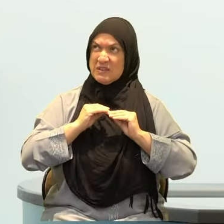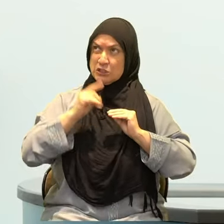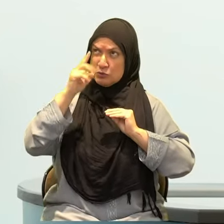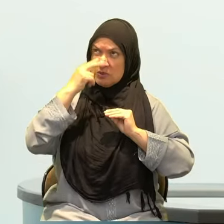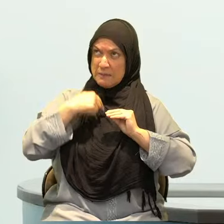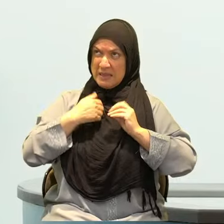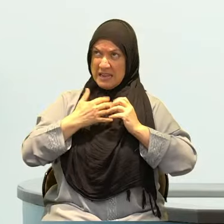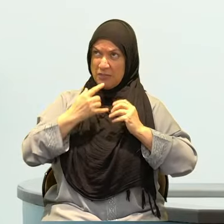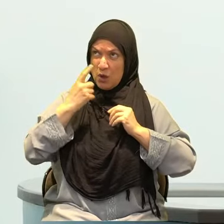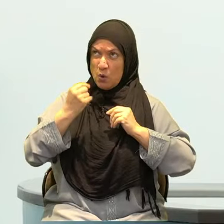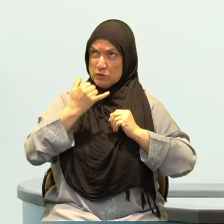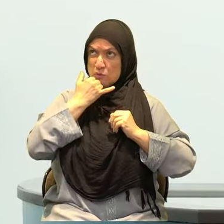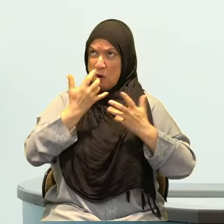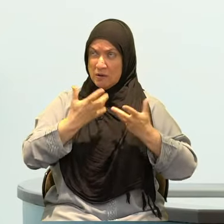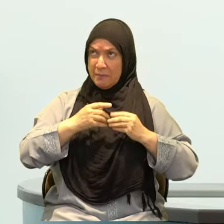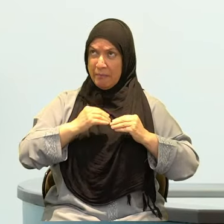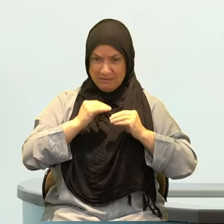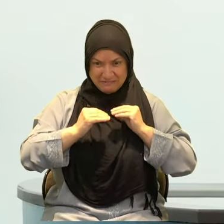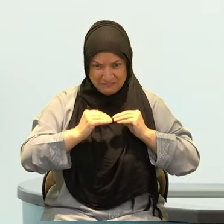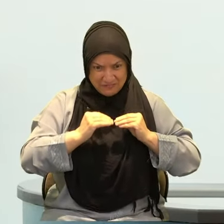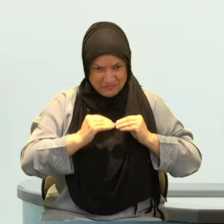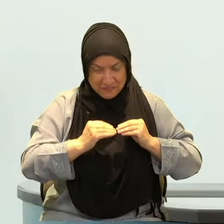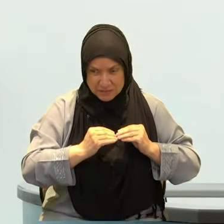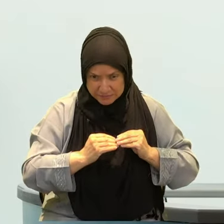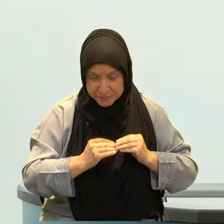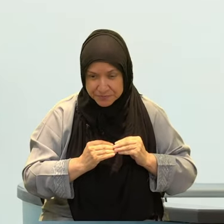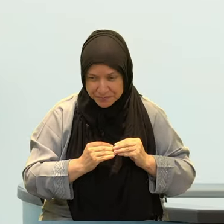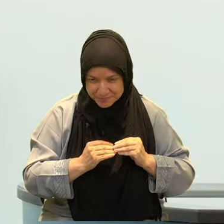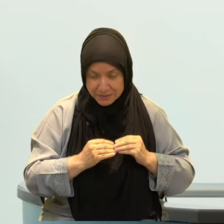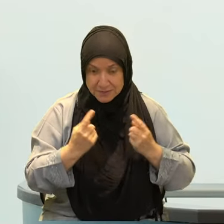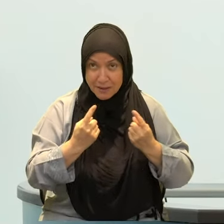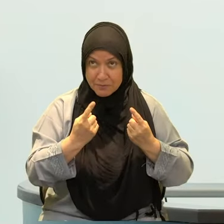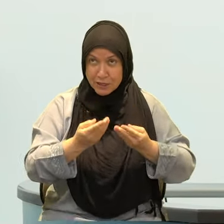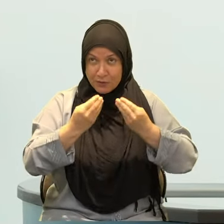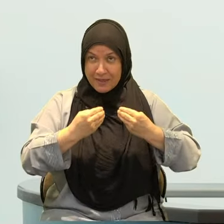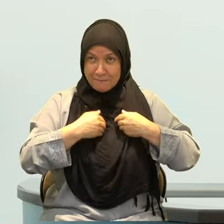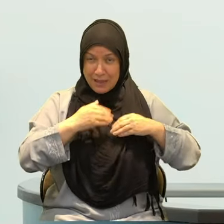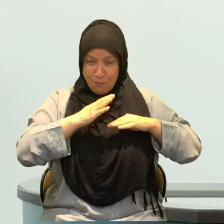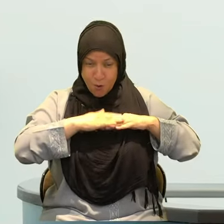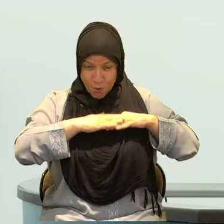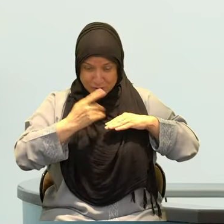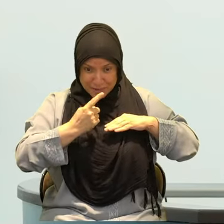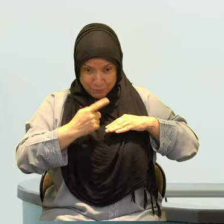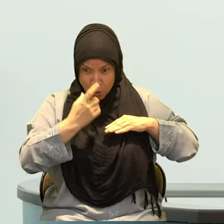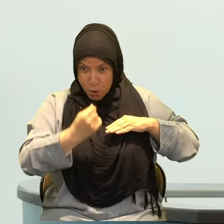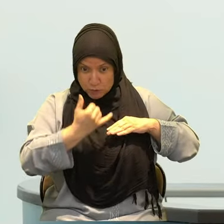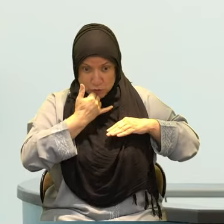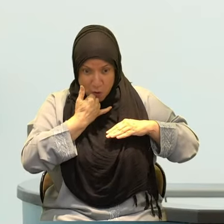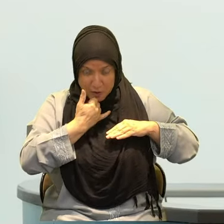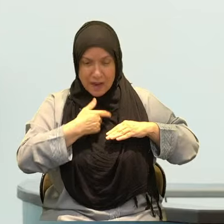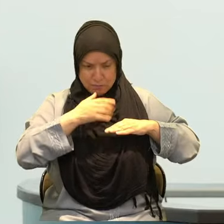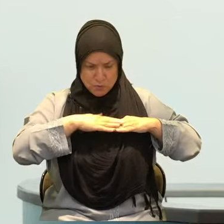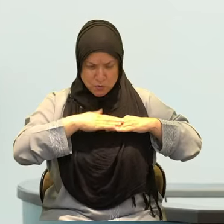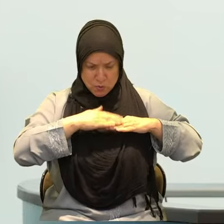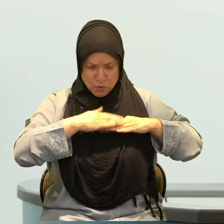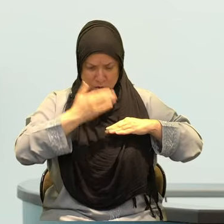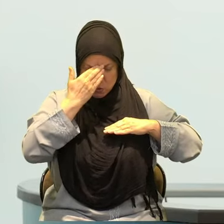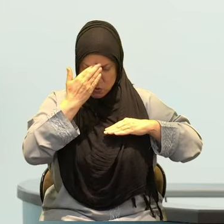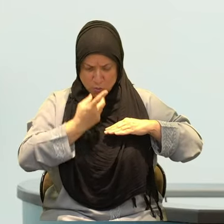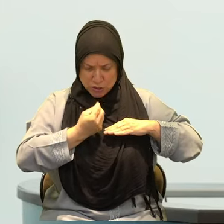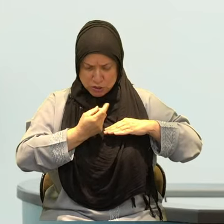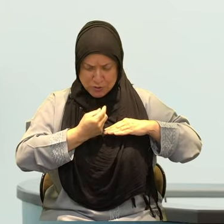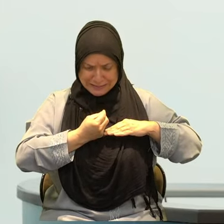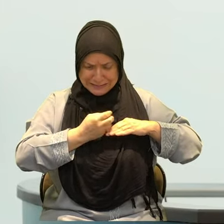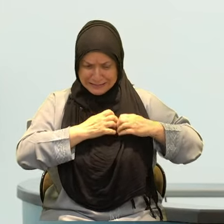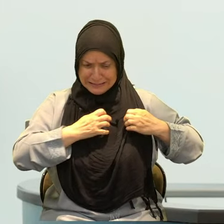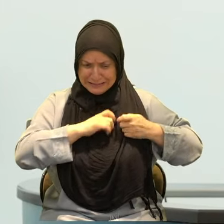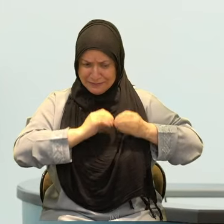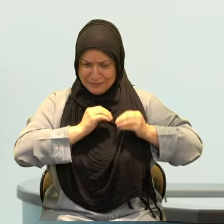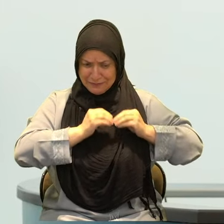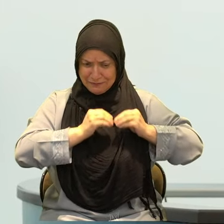say